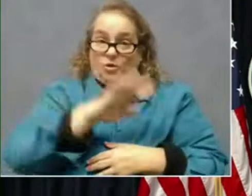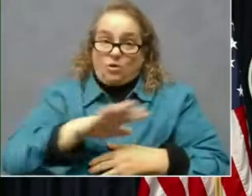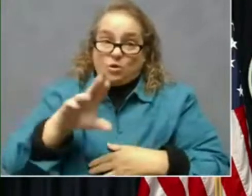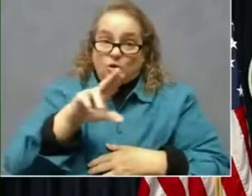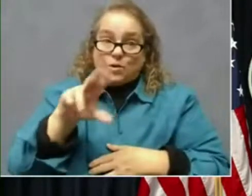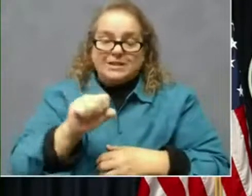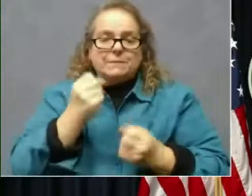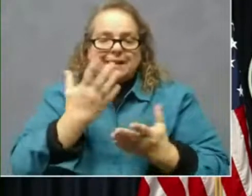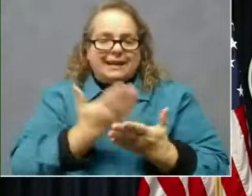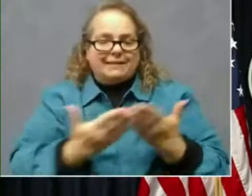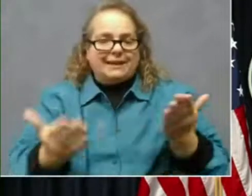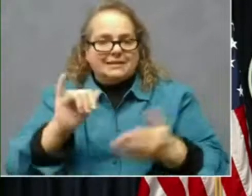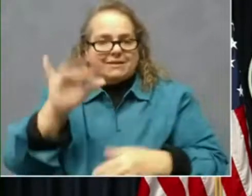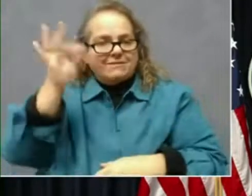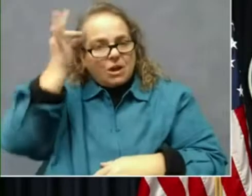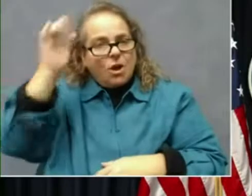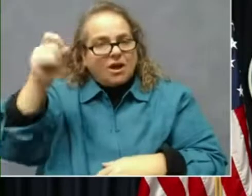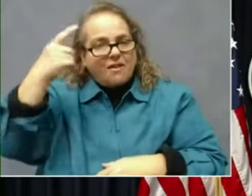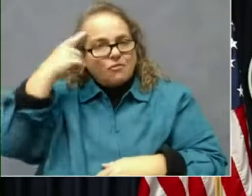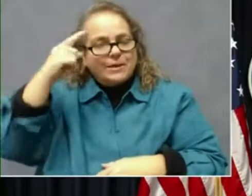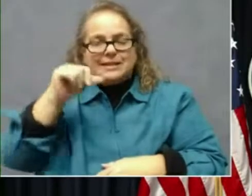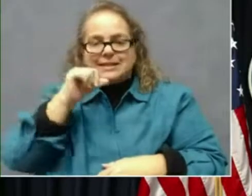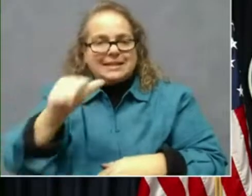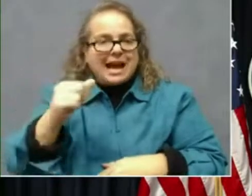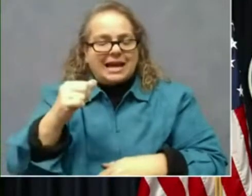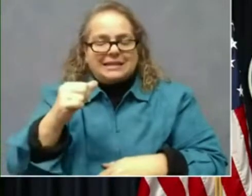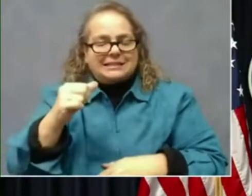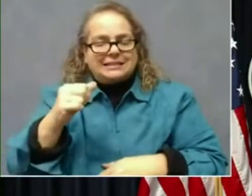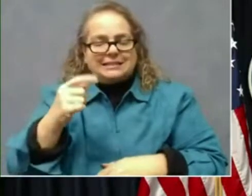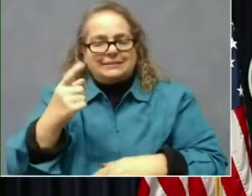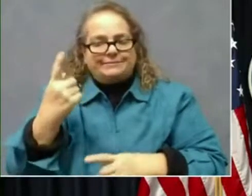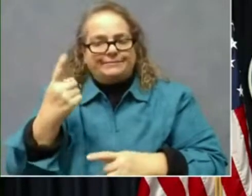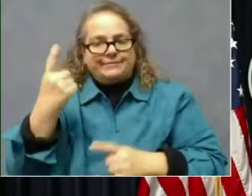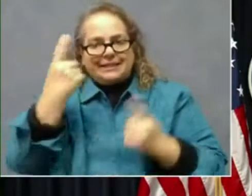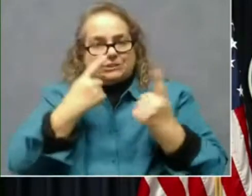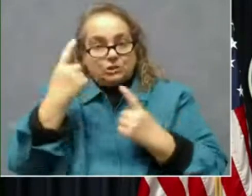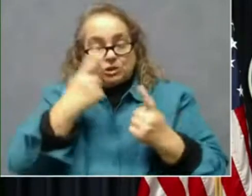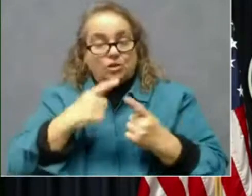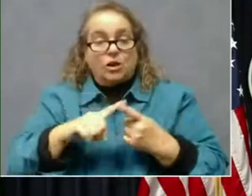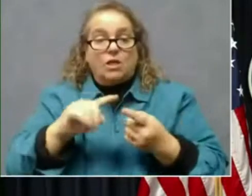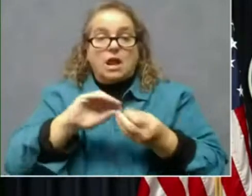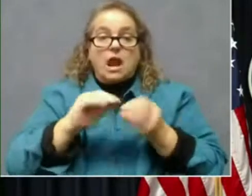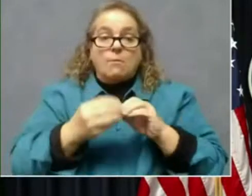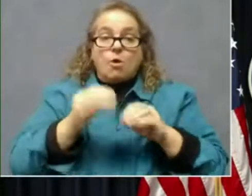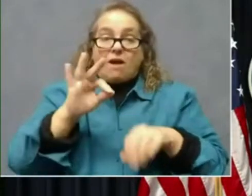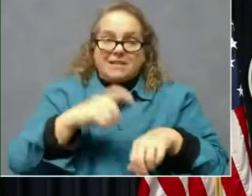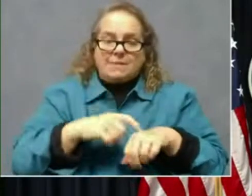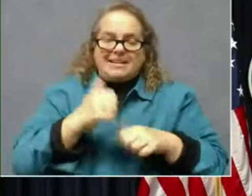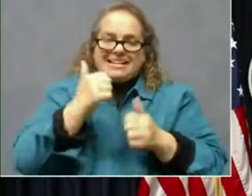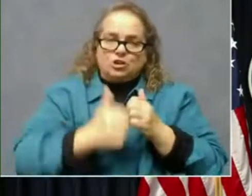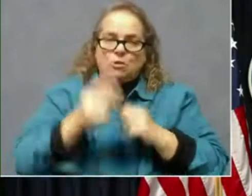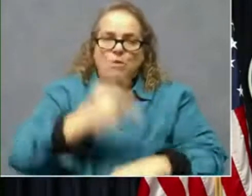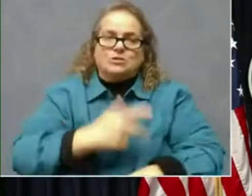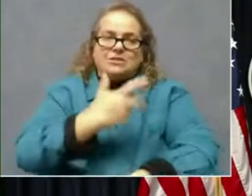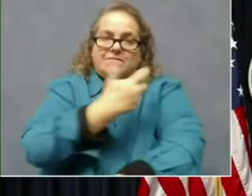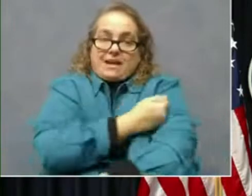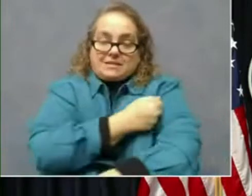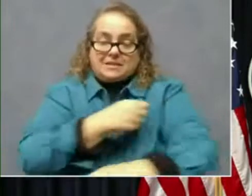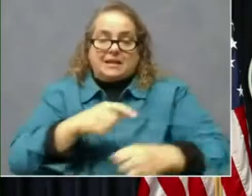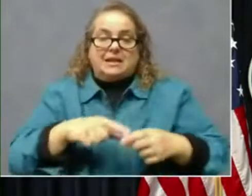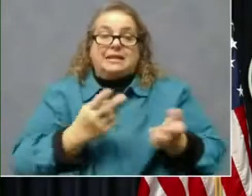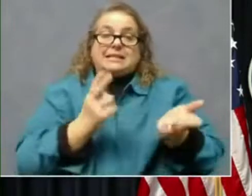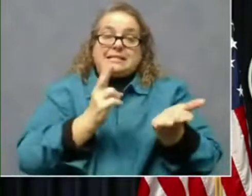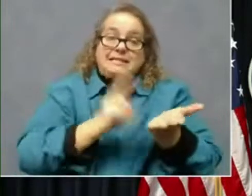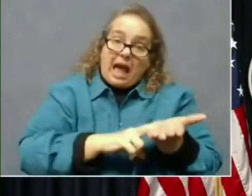First, the amount of time for each individual vaccination that's done. It takes signing somebody up and getting the consent